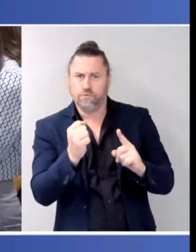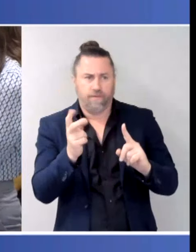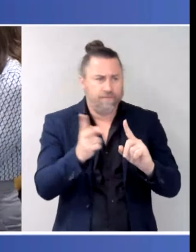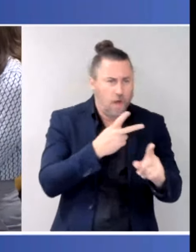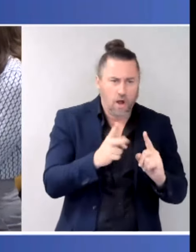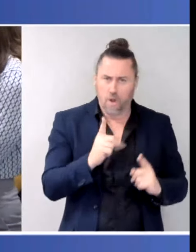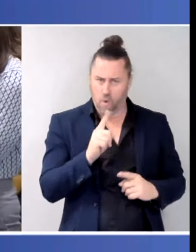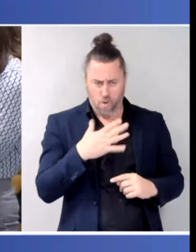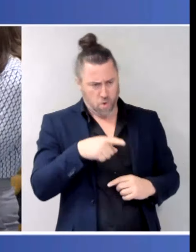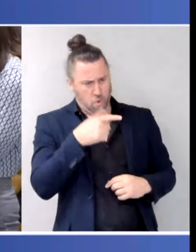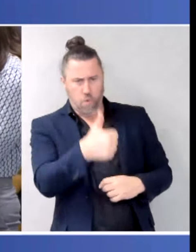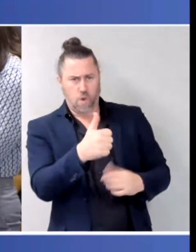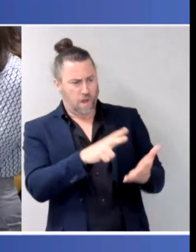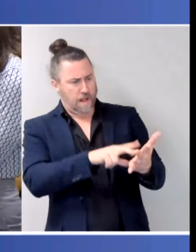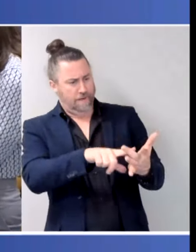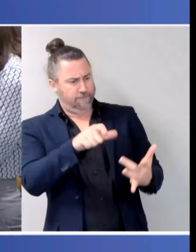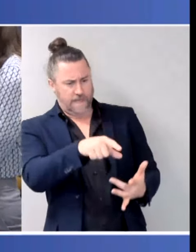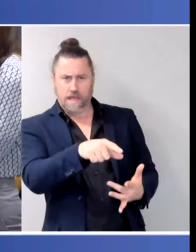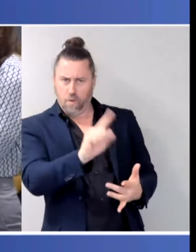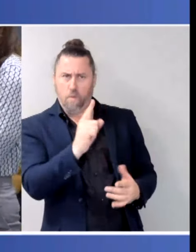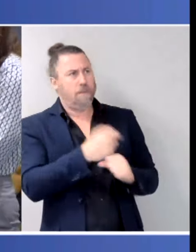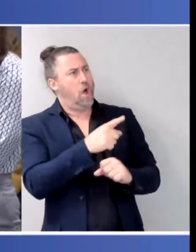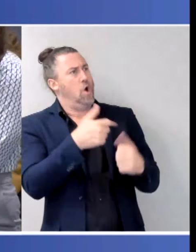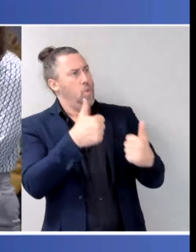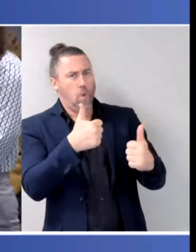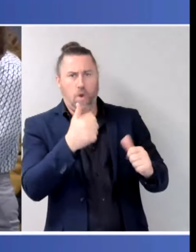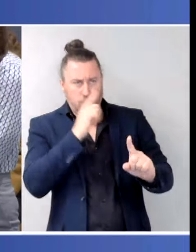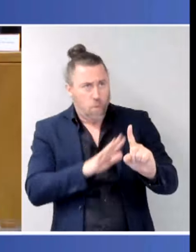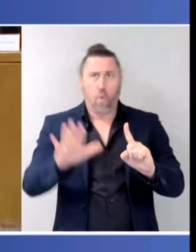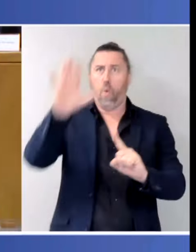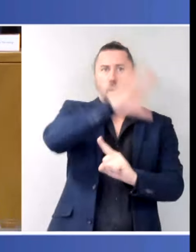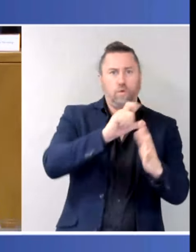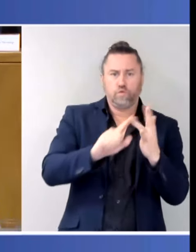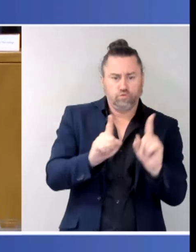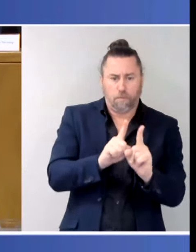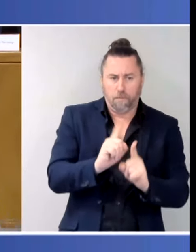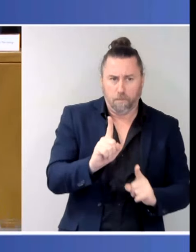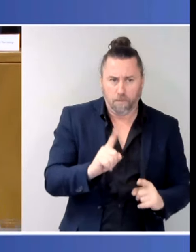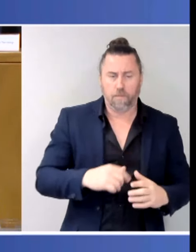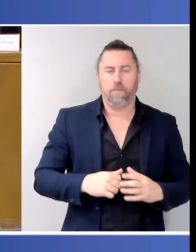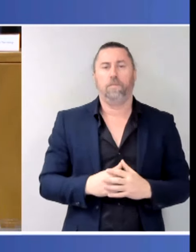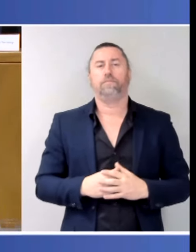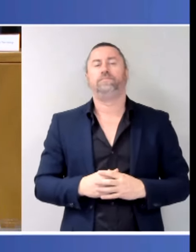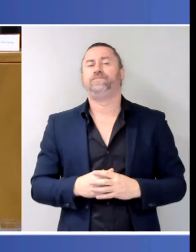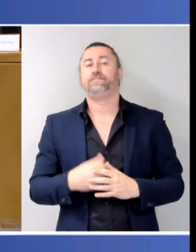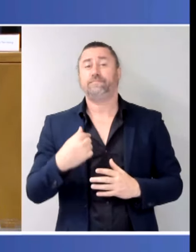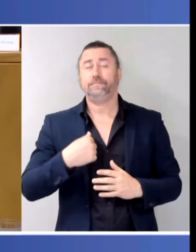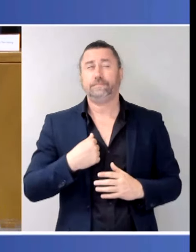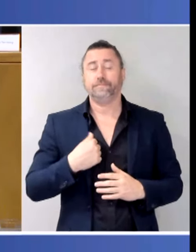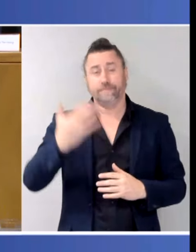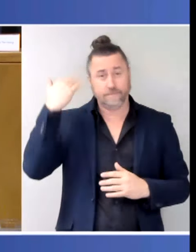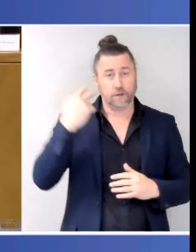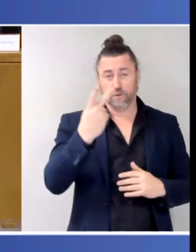be applied across the other jurisdictions? Look, we've held a Royal Commission into this back in 2016,